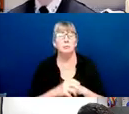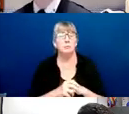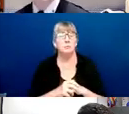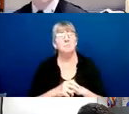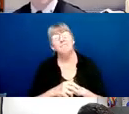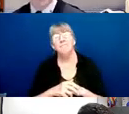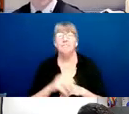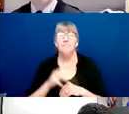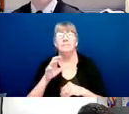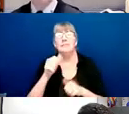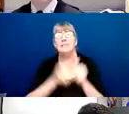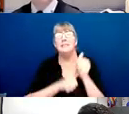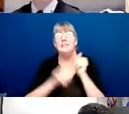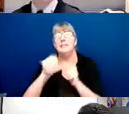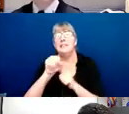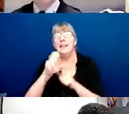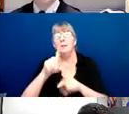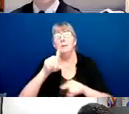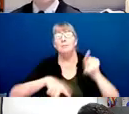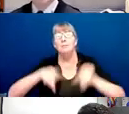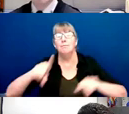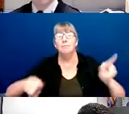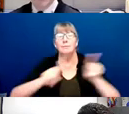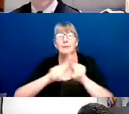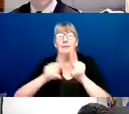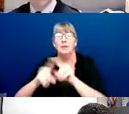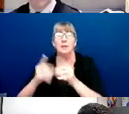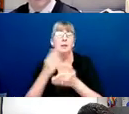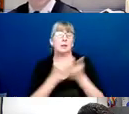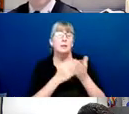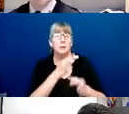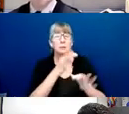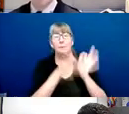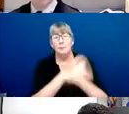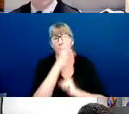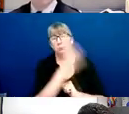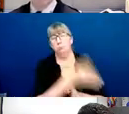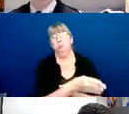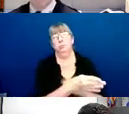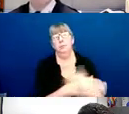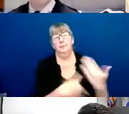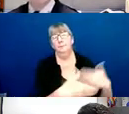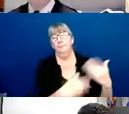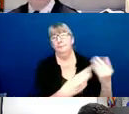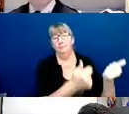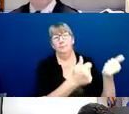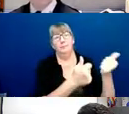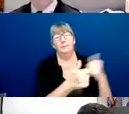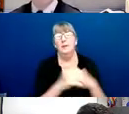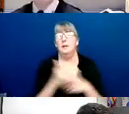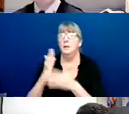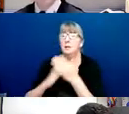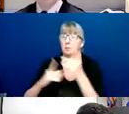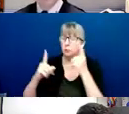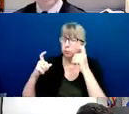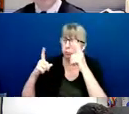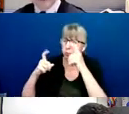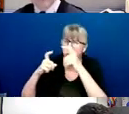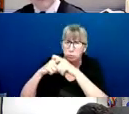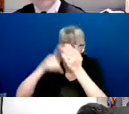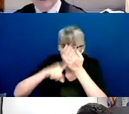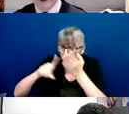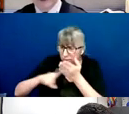Some investigations are quite straightforward and direct, while some are quite complex and have very